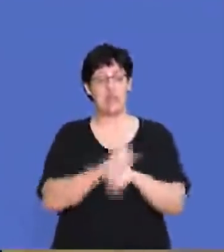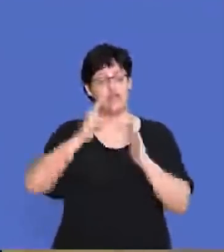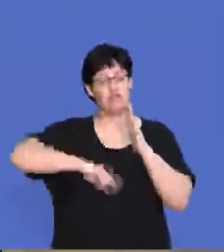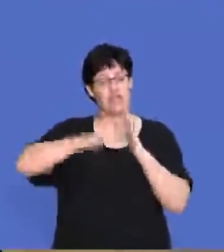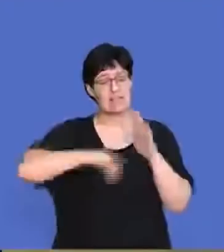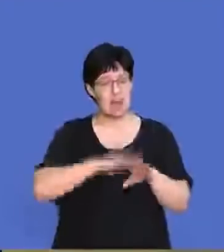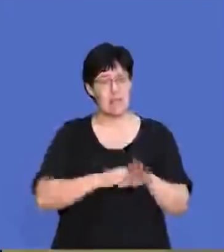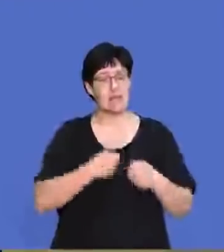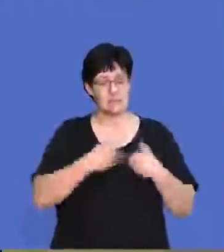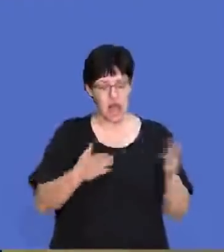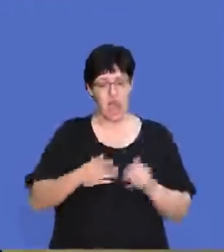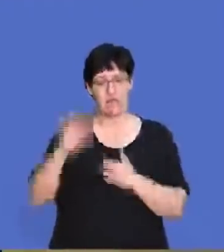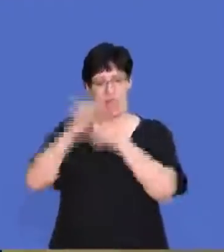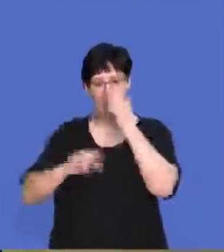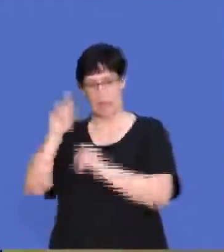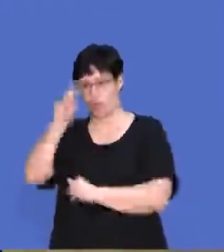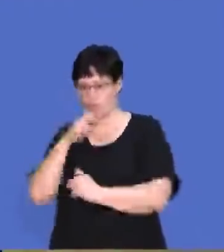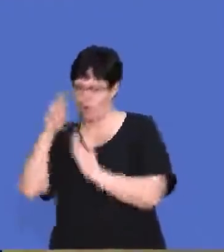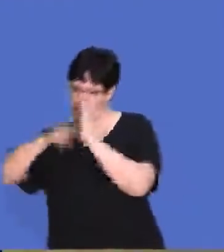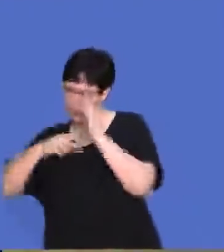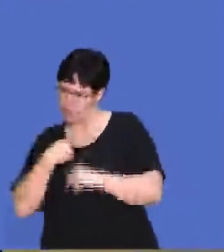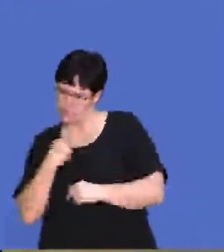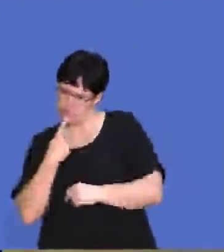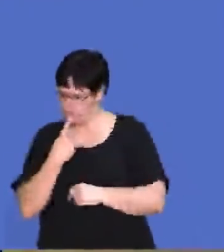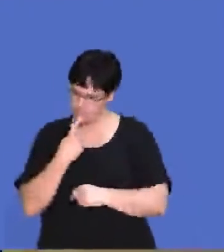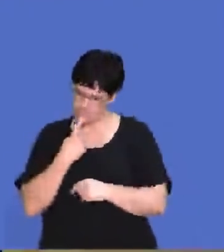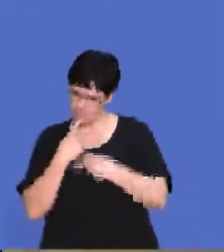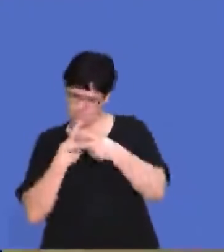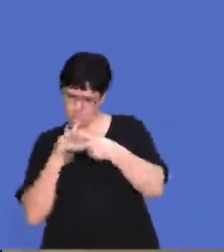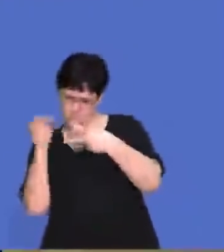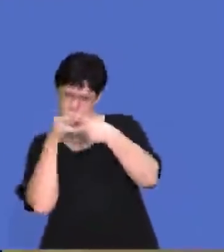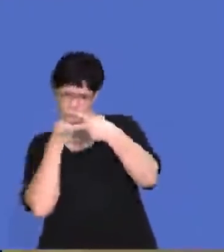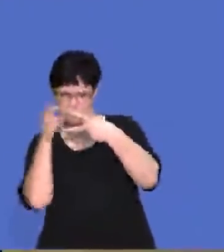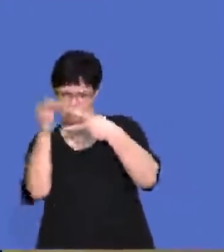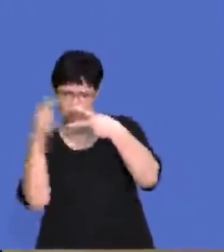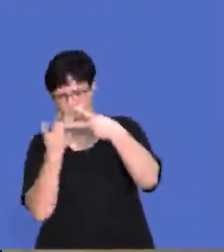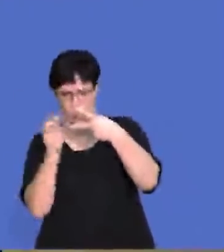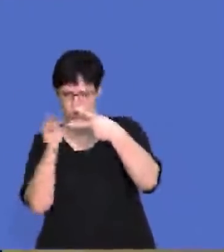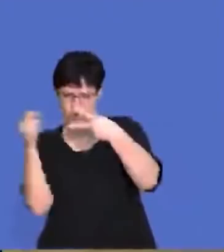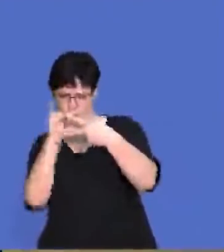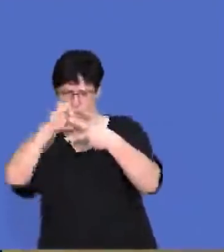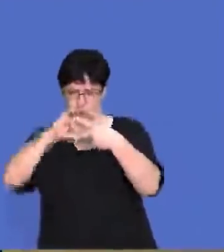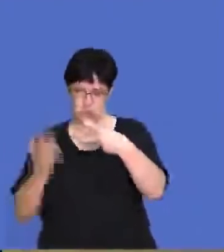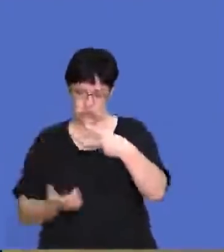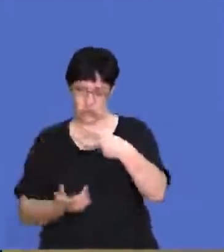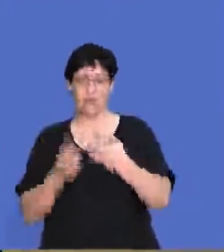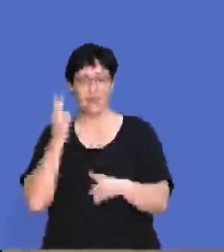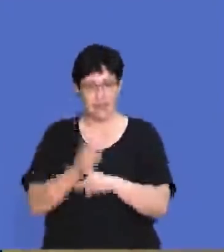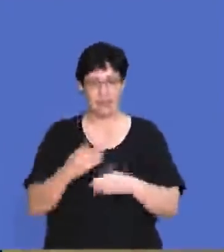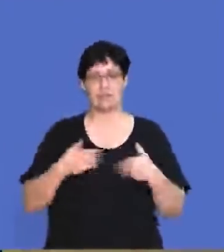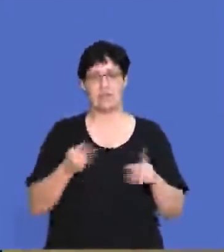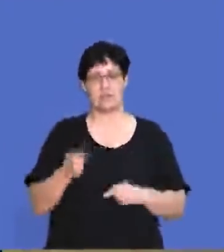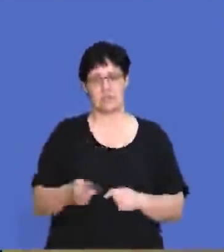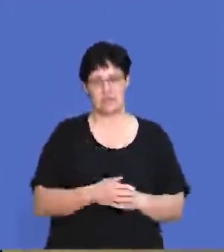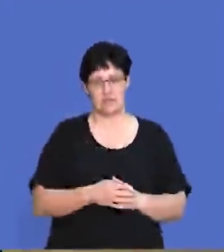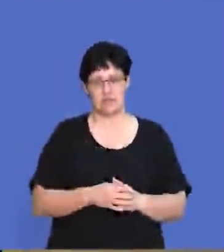have your 10 minutes reading time, start with your essay question. See which of the essay questions you'd like to attempt and then